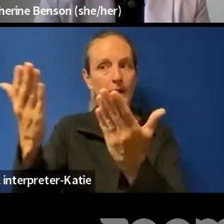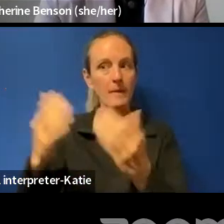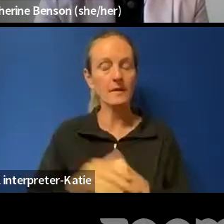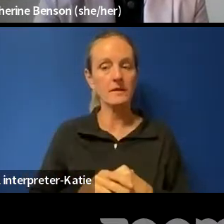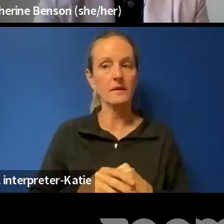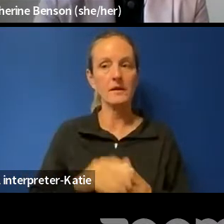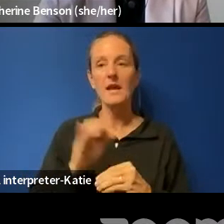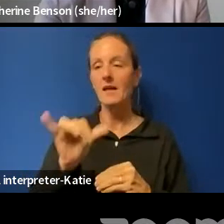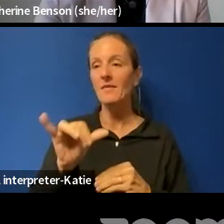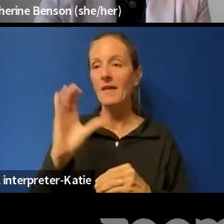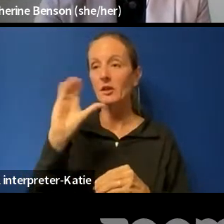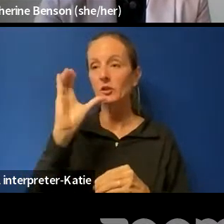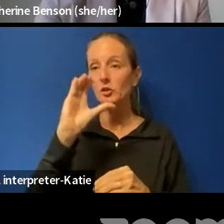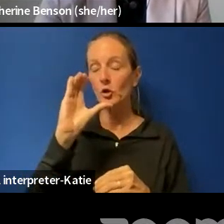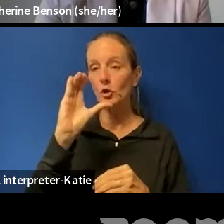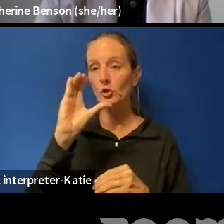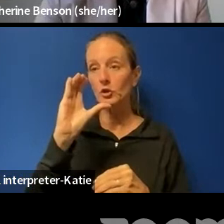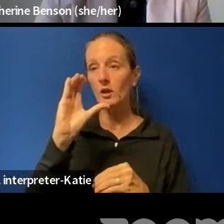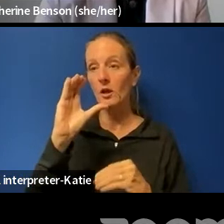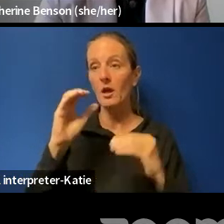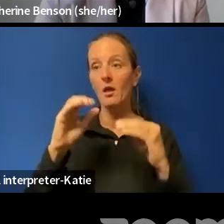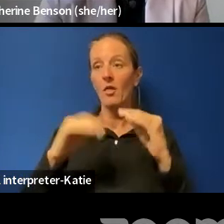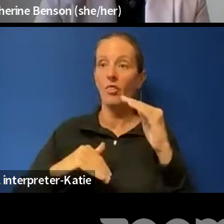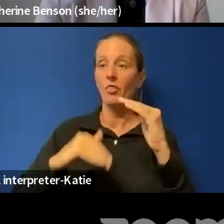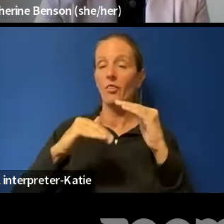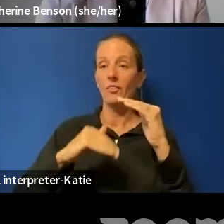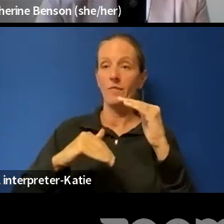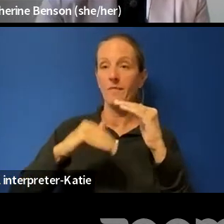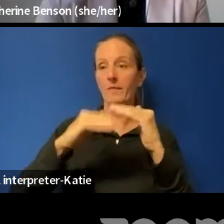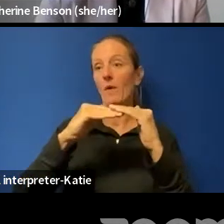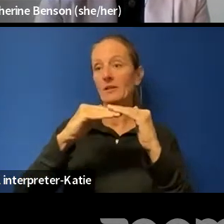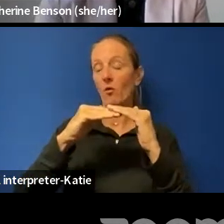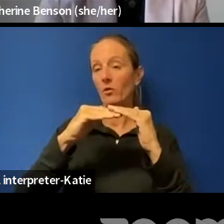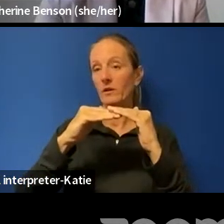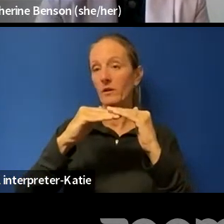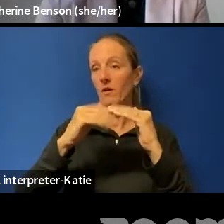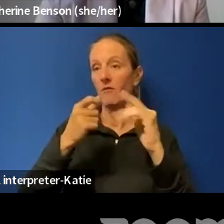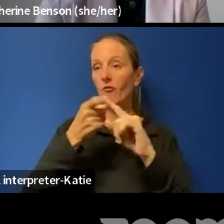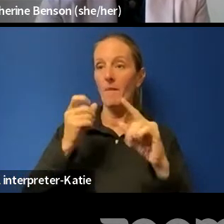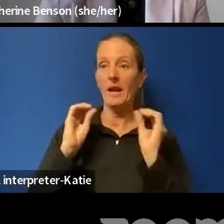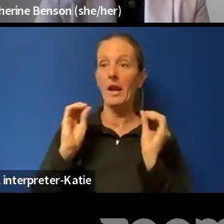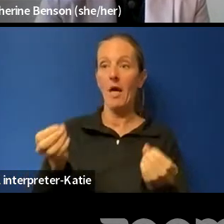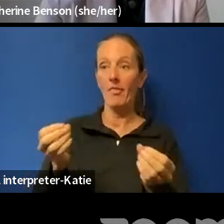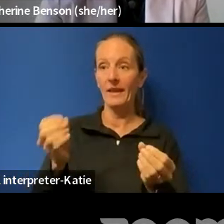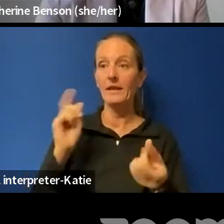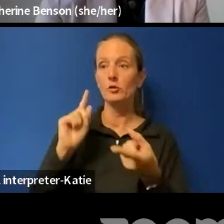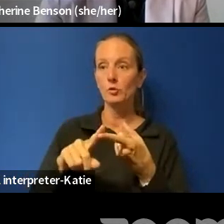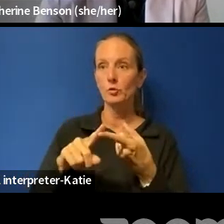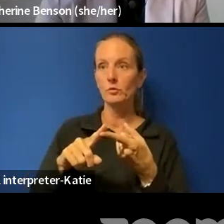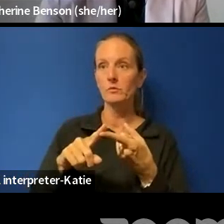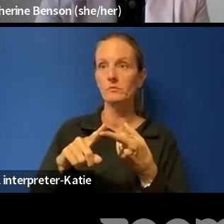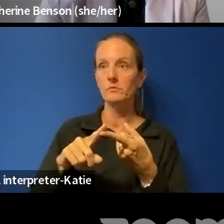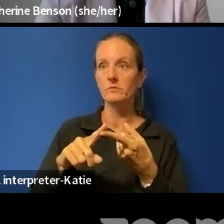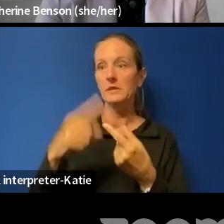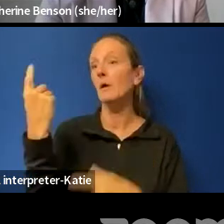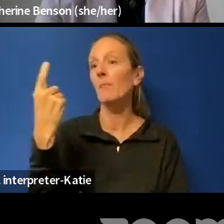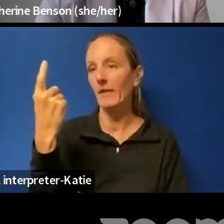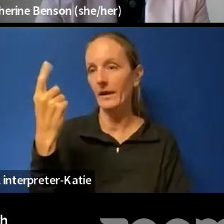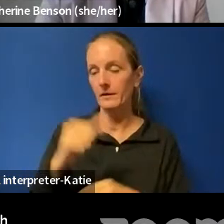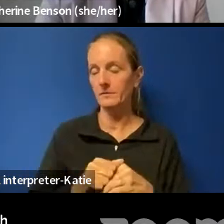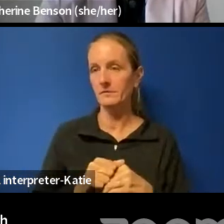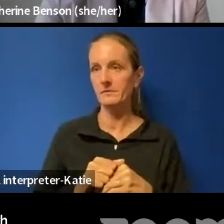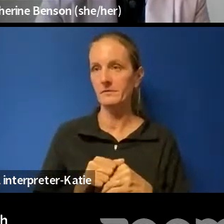search threshold be changed and increased from nothing to something. Um, and